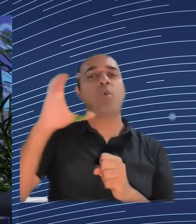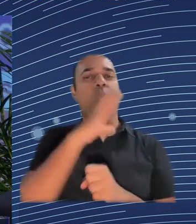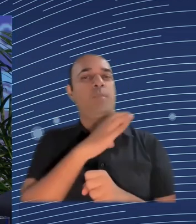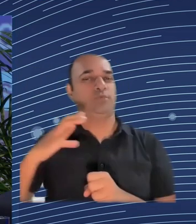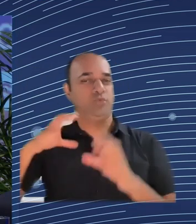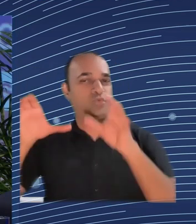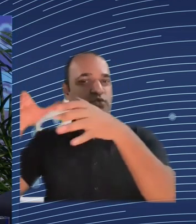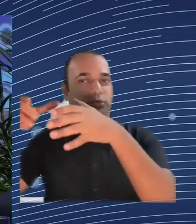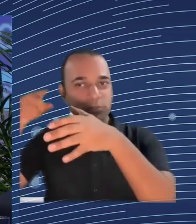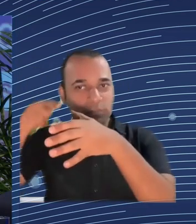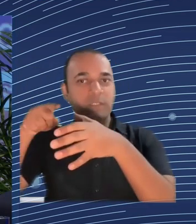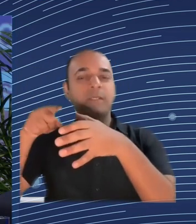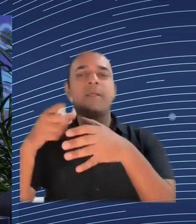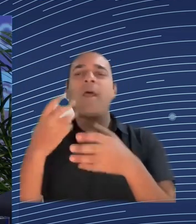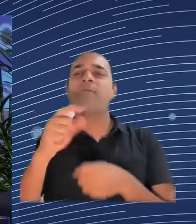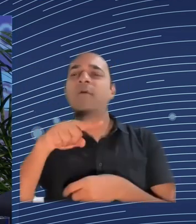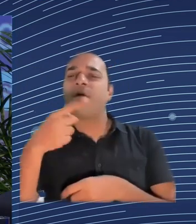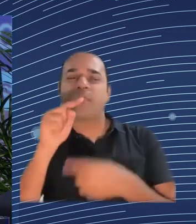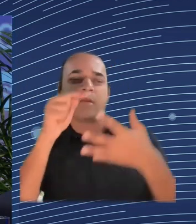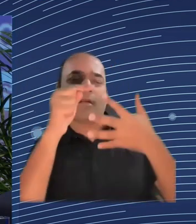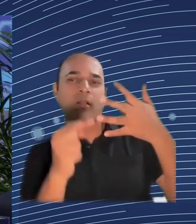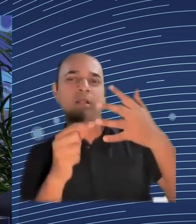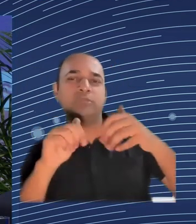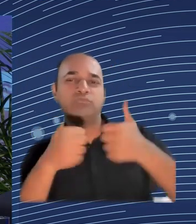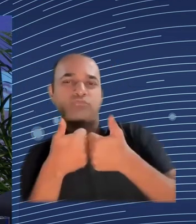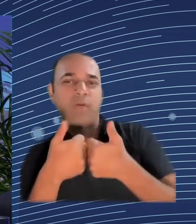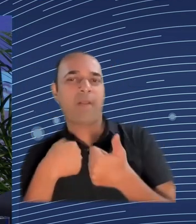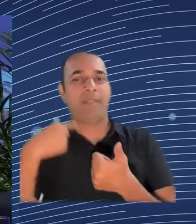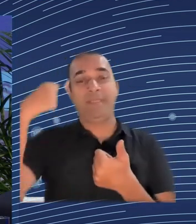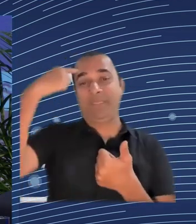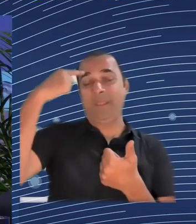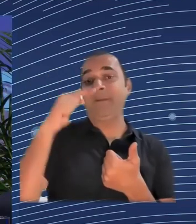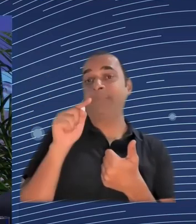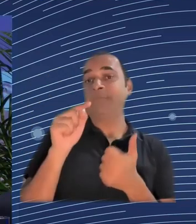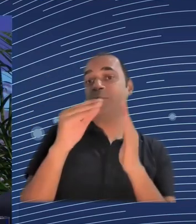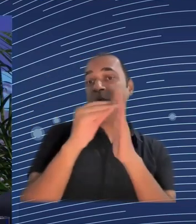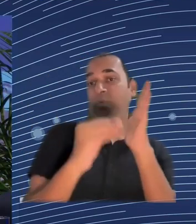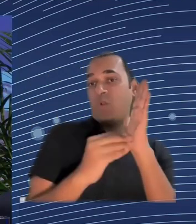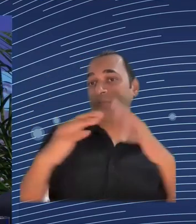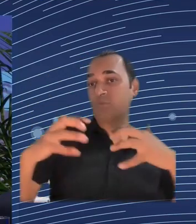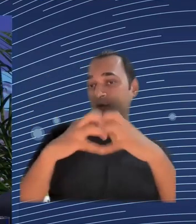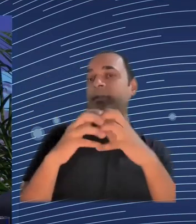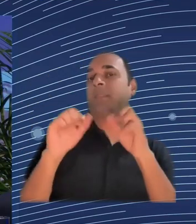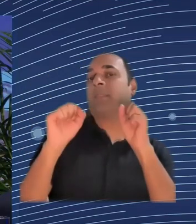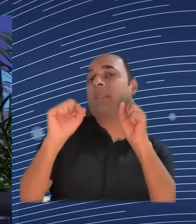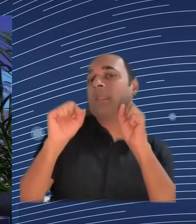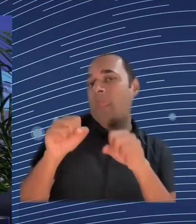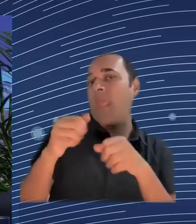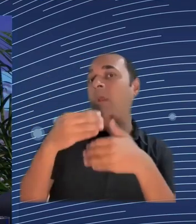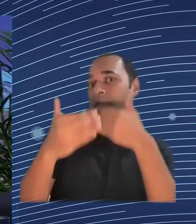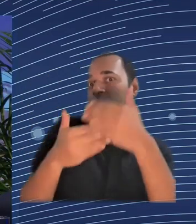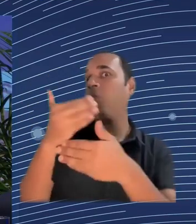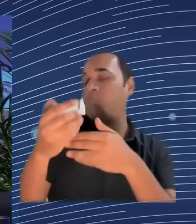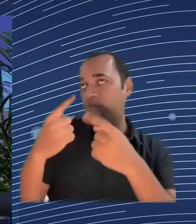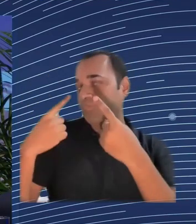Europe with different speeds, countries with different speeds, talking about regions that are differently developed. People's mentalities,